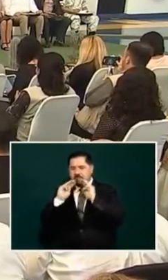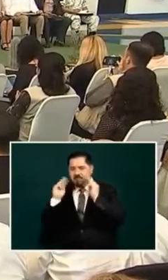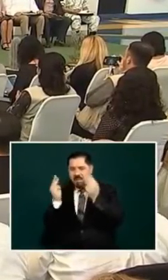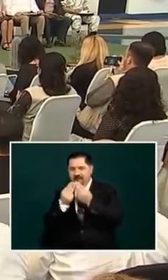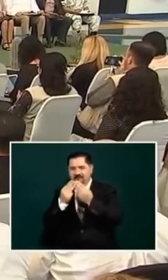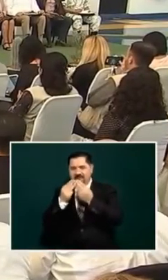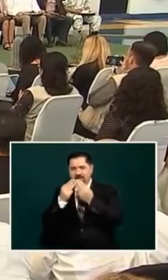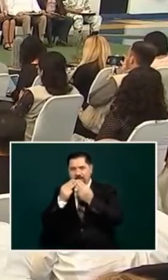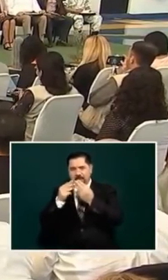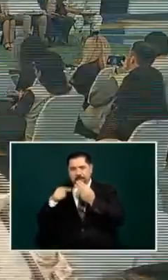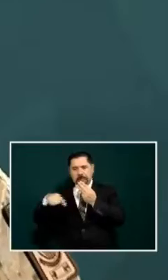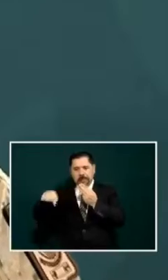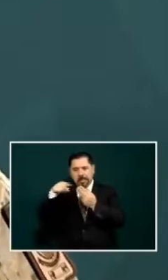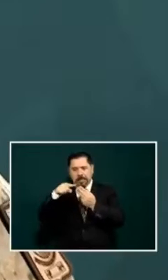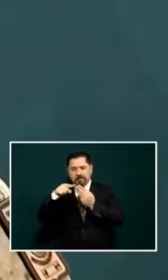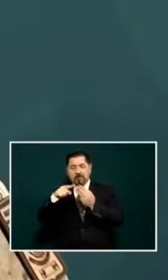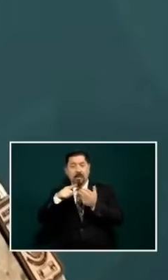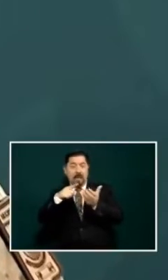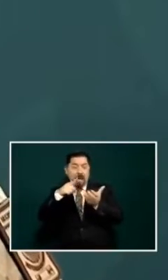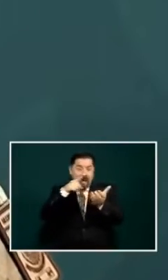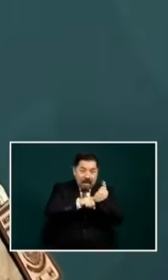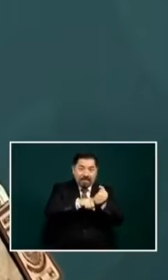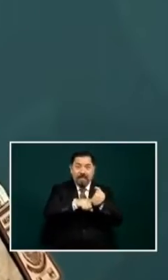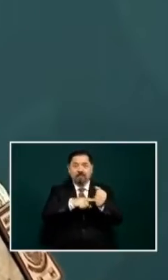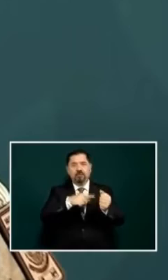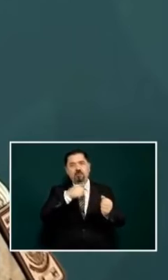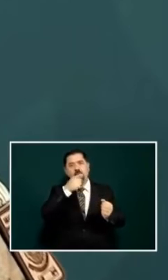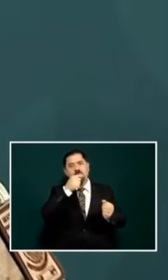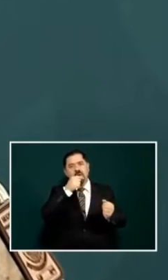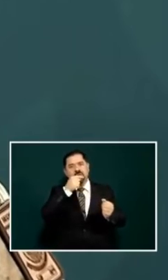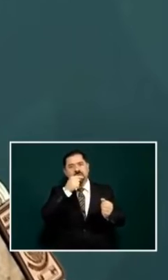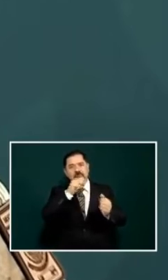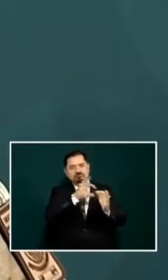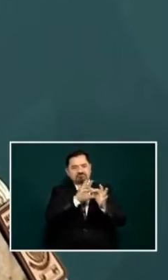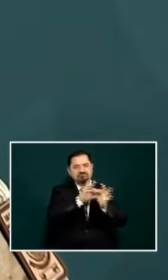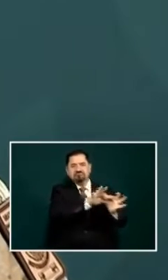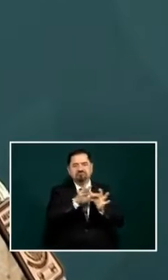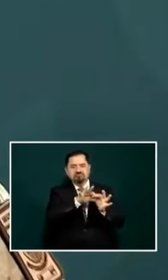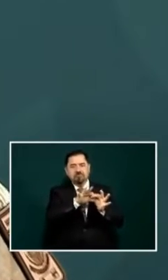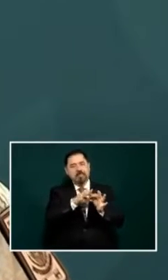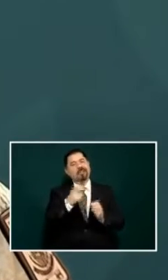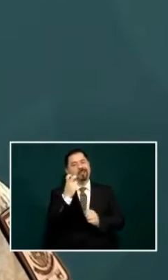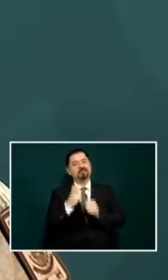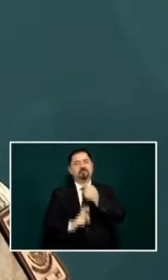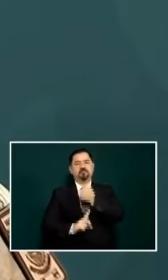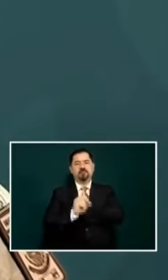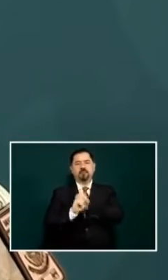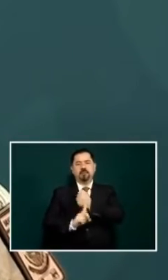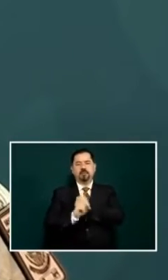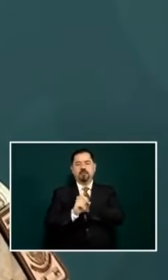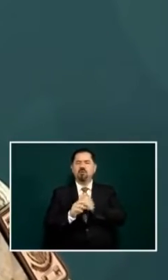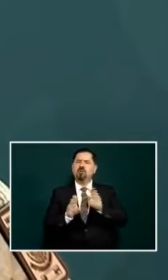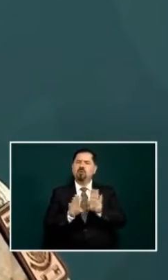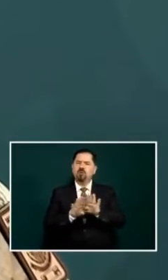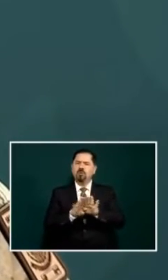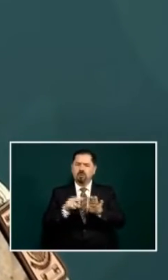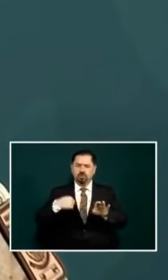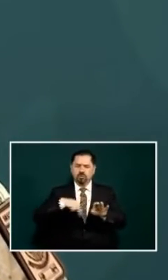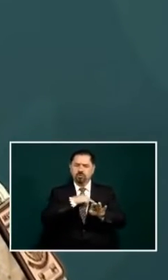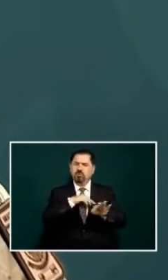organized crime as part of the strategy to implement